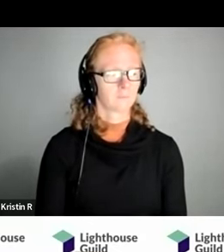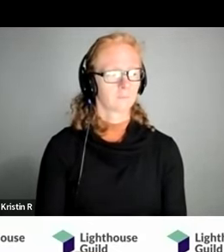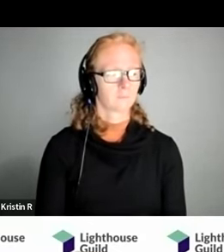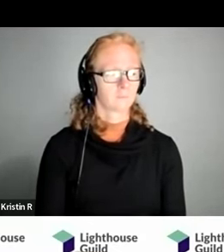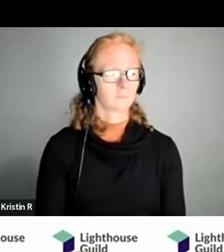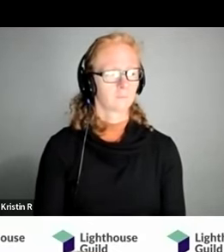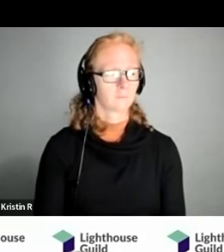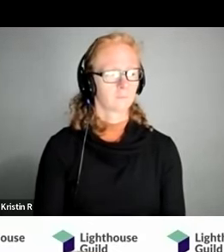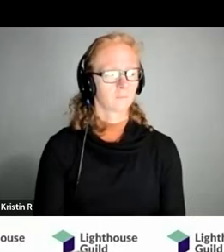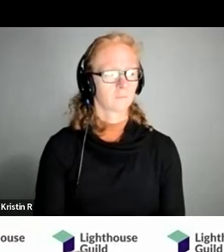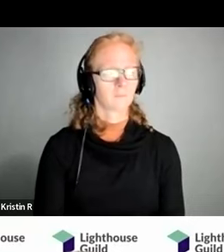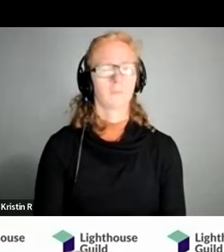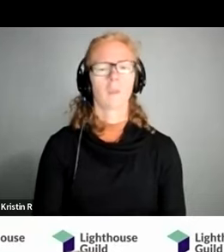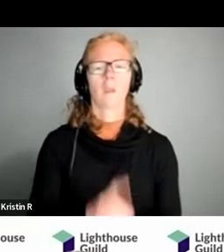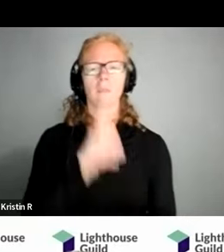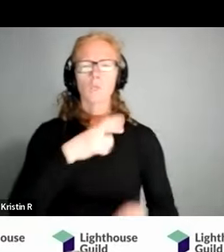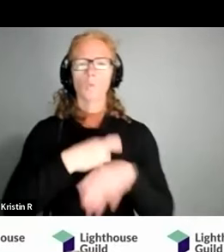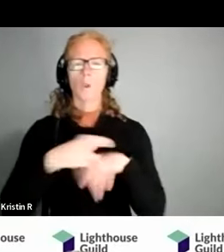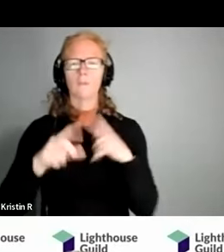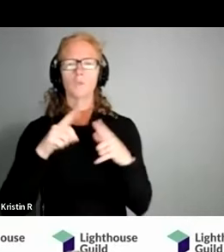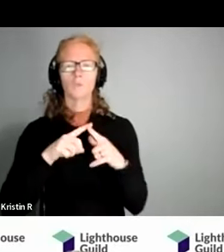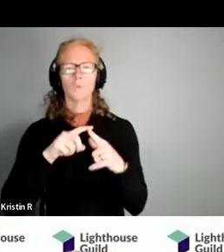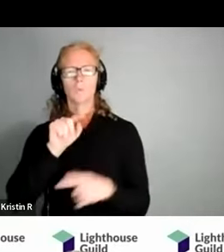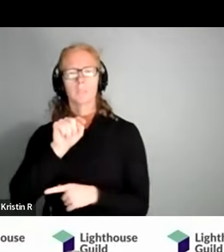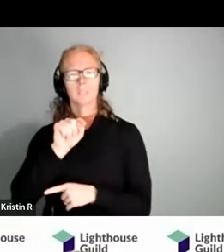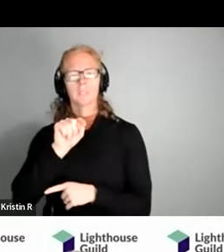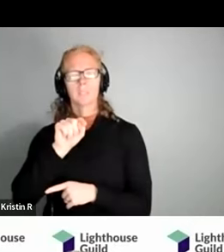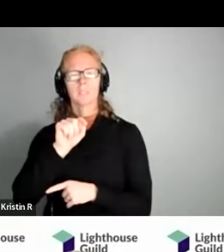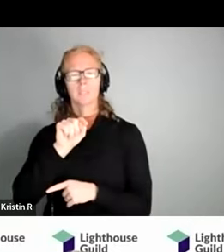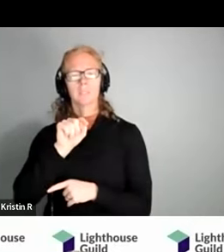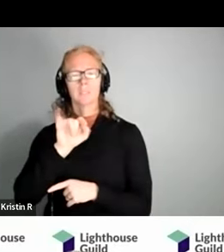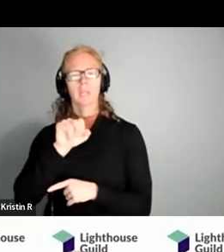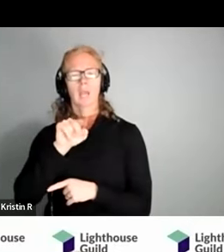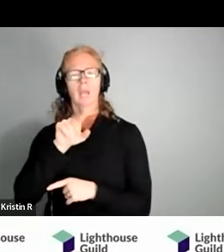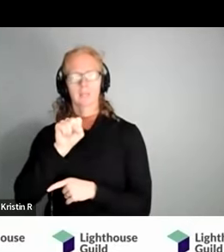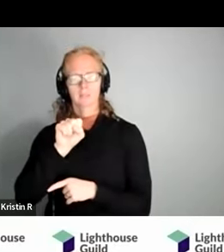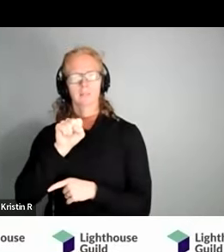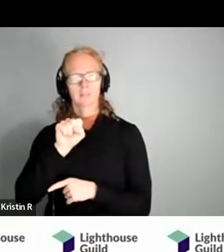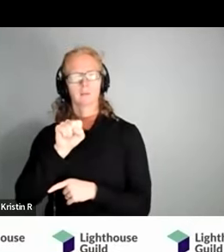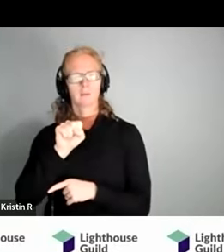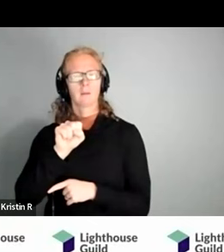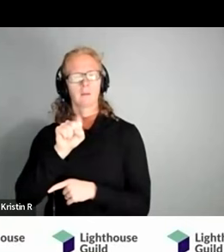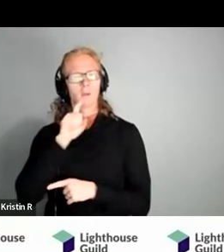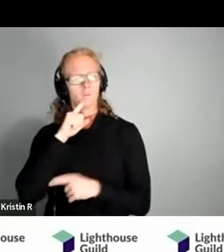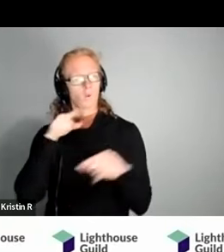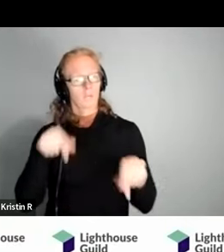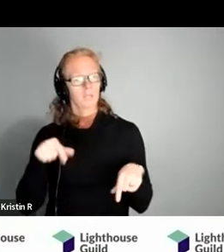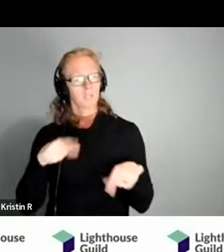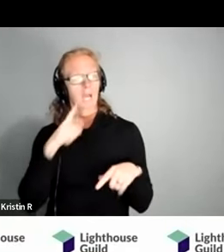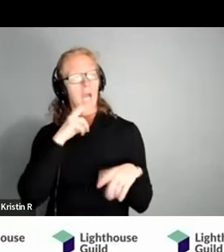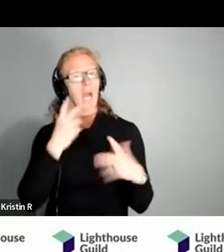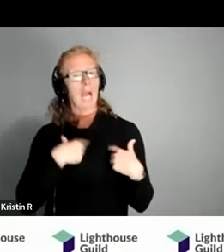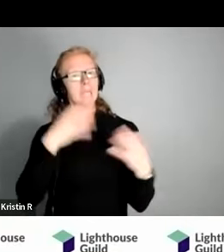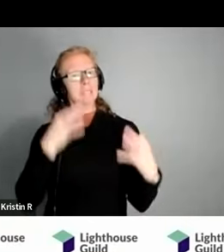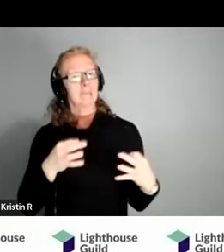tinnitus and in preparation for this morning i decided to go online and look at some of the over-the-counter